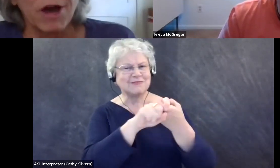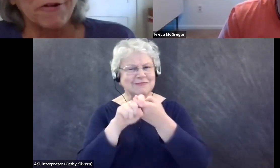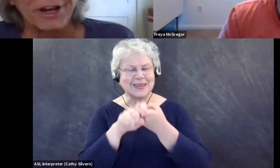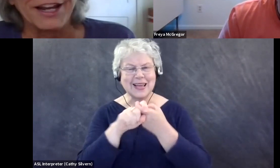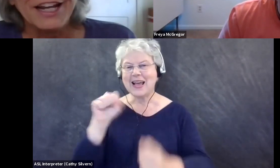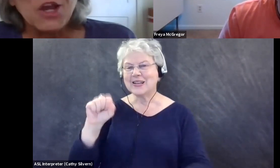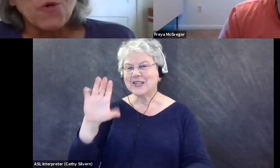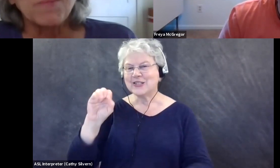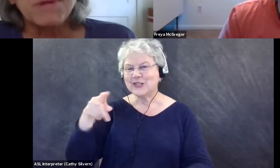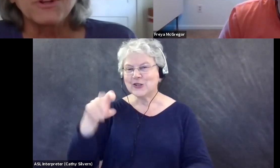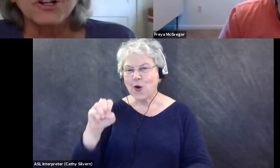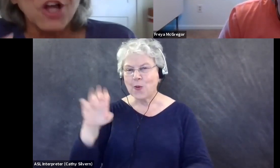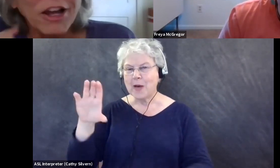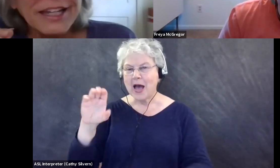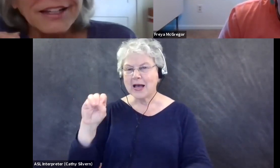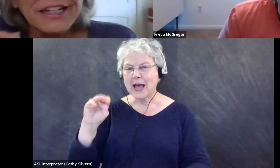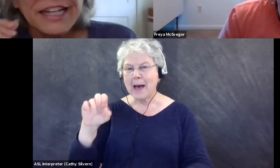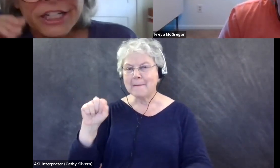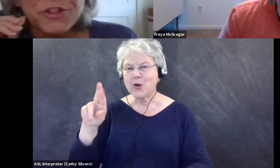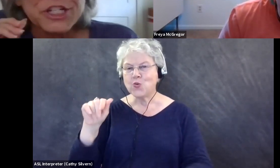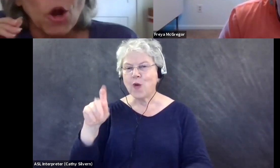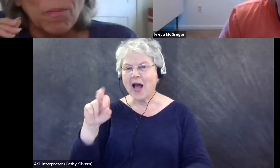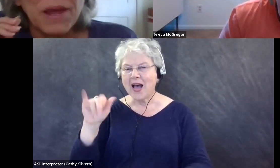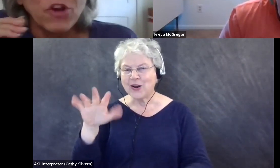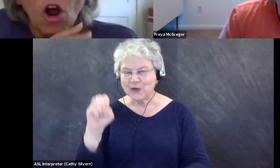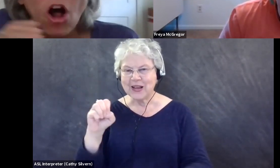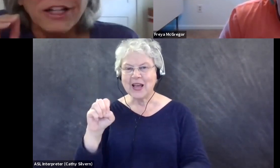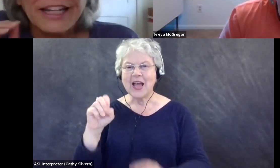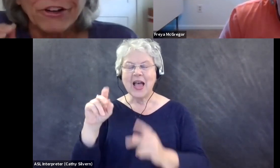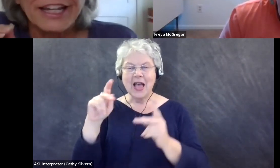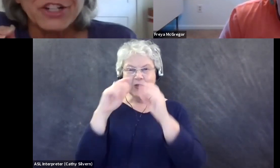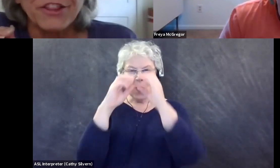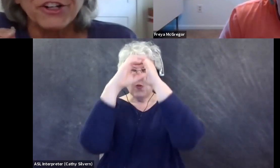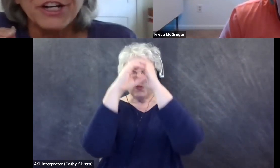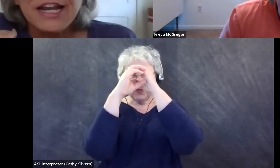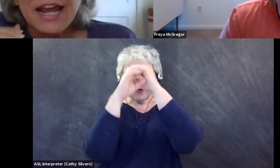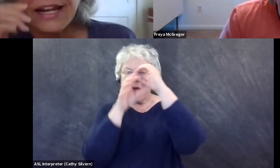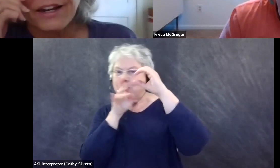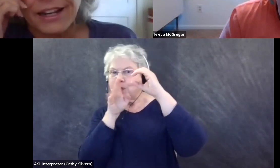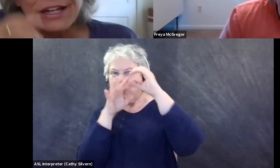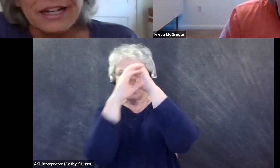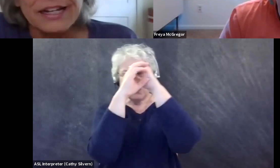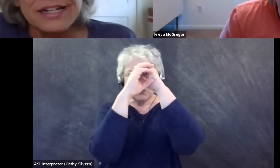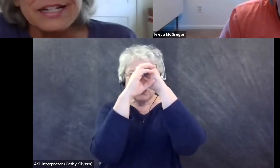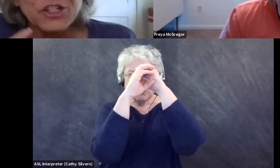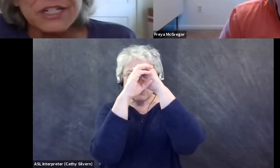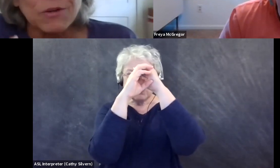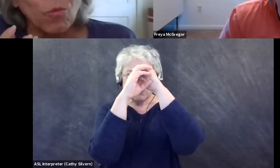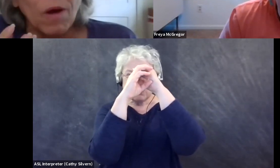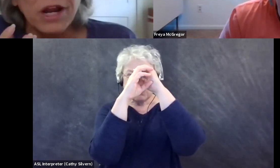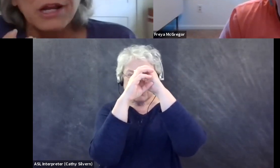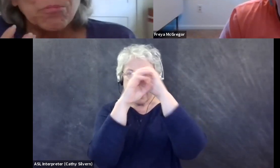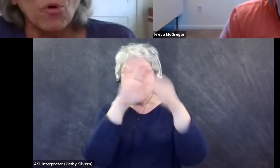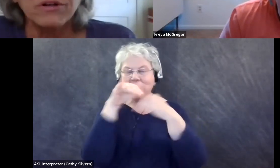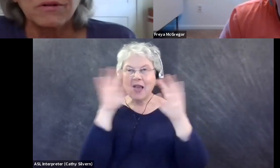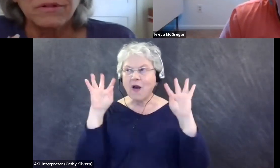camaraderie, where people are talking into the scope and they're all hearing each other. And it's just